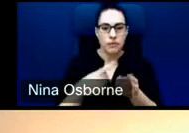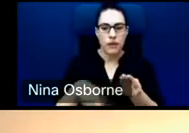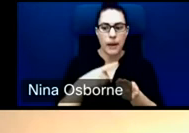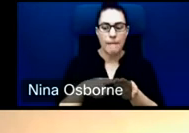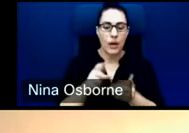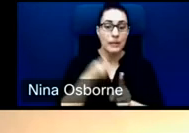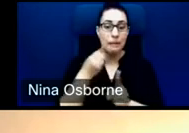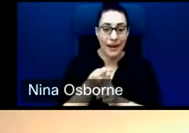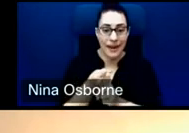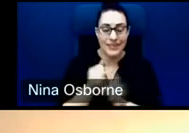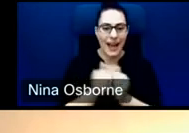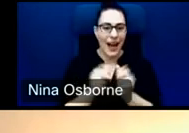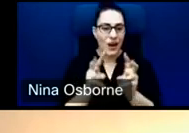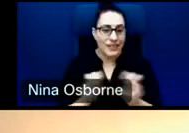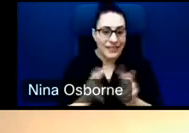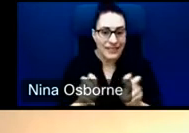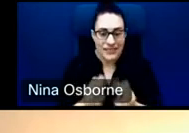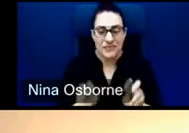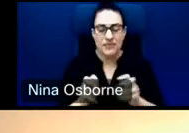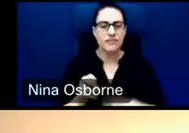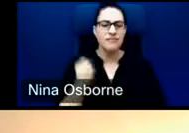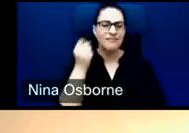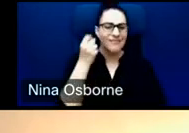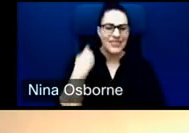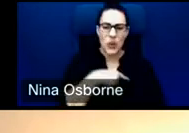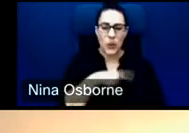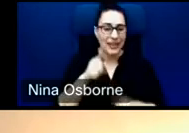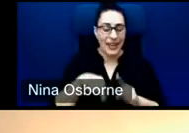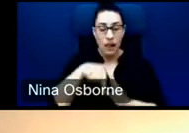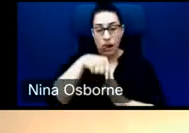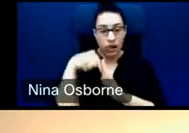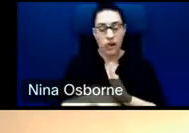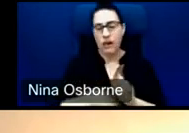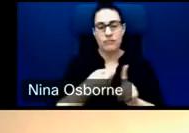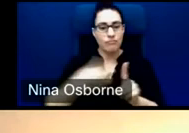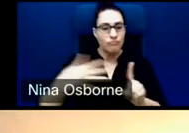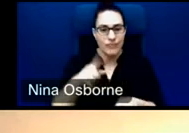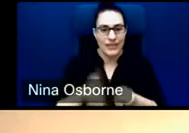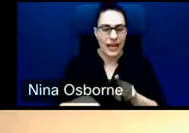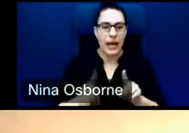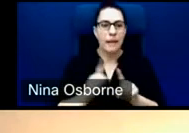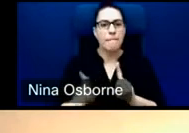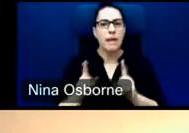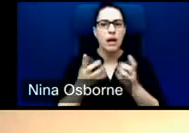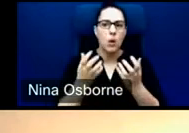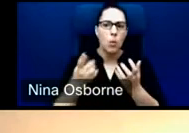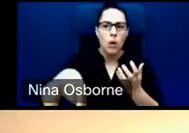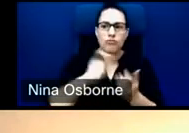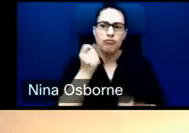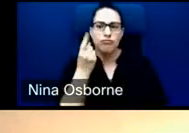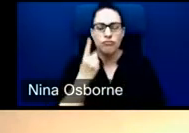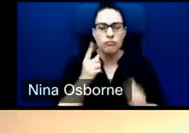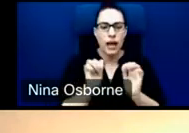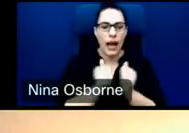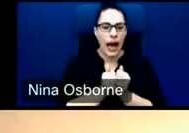We won't be able to go as in-depth as we would like, but at least to give you some sense of, as you talk about impact, how to tell that story